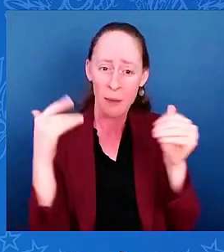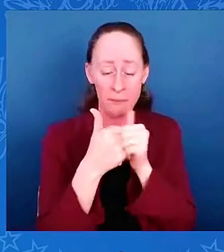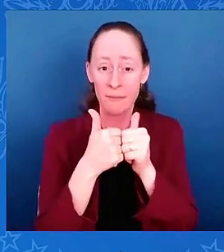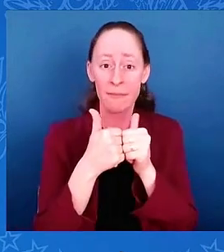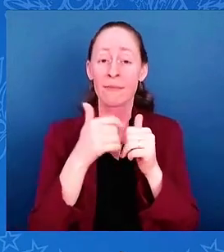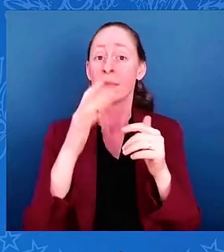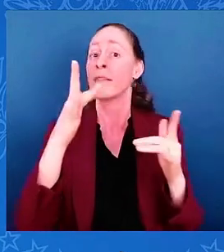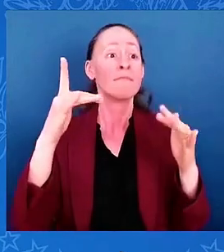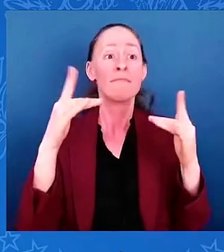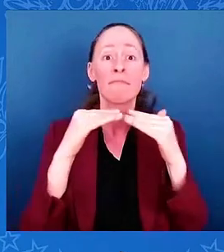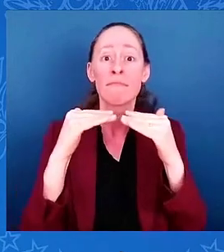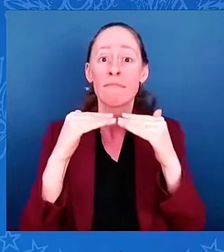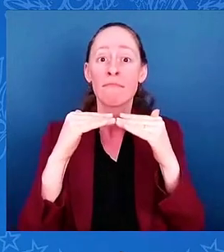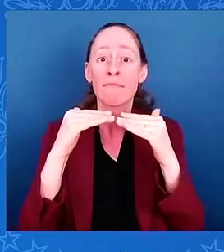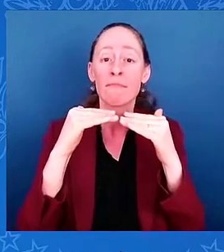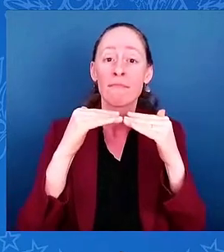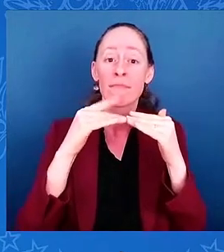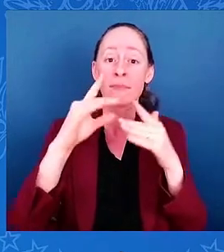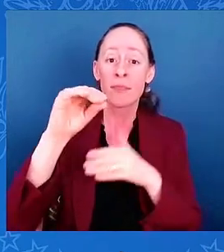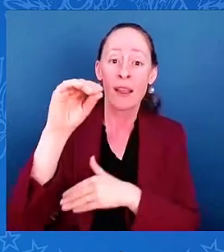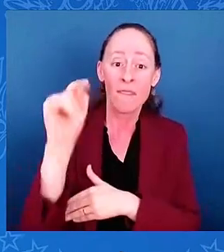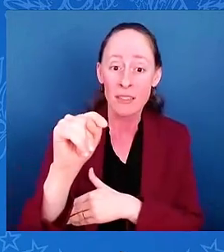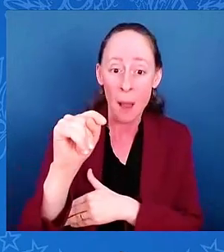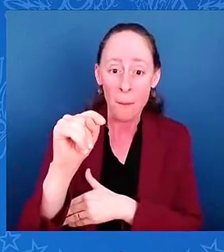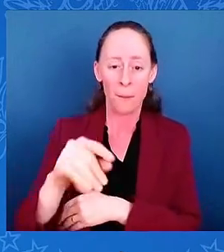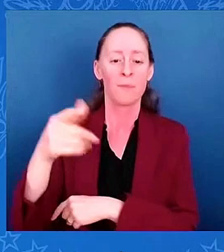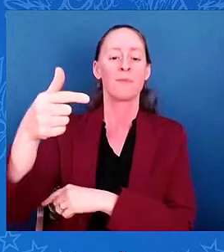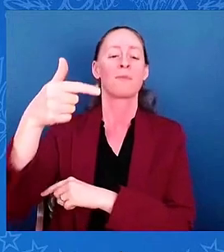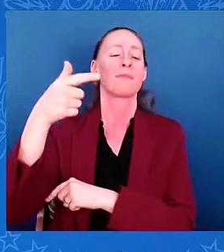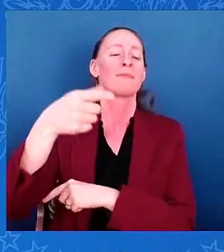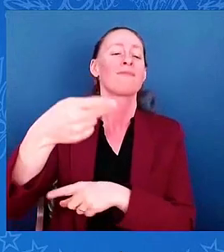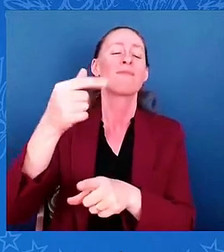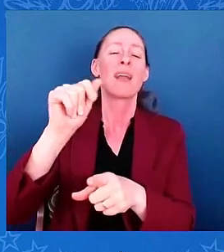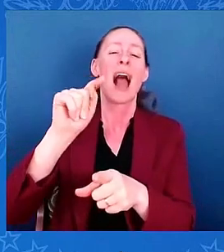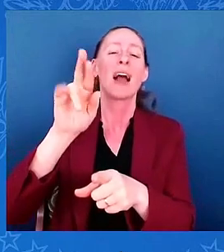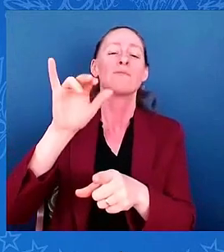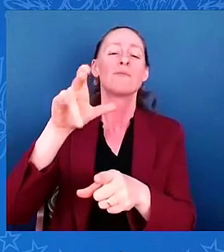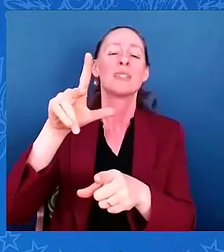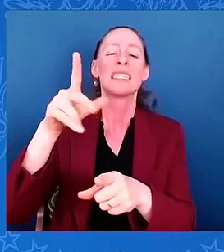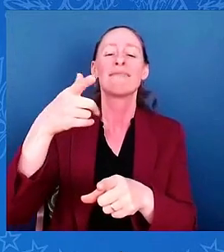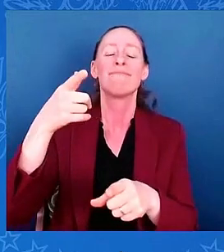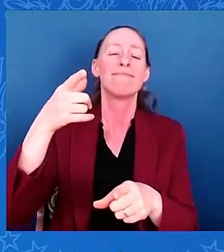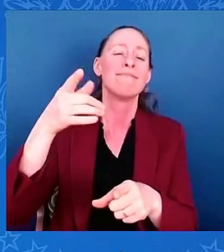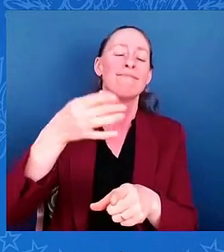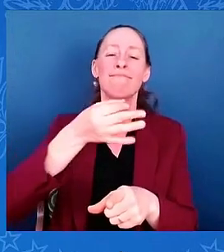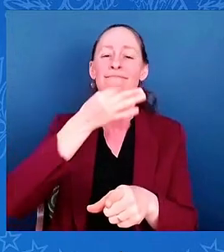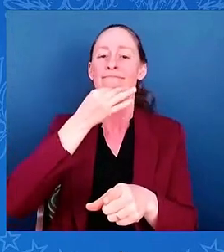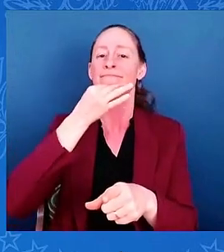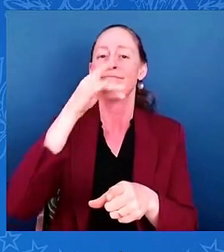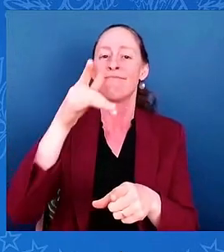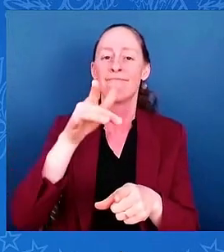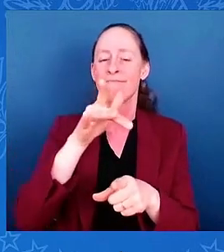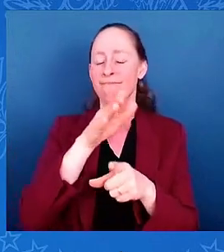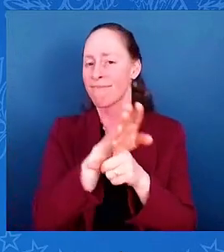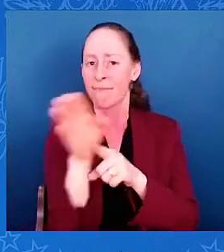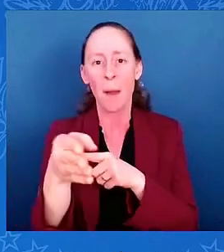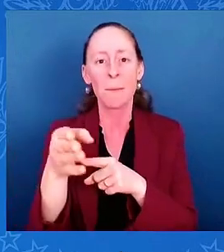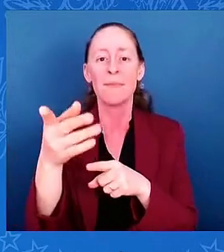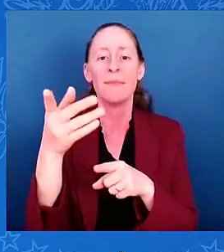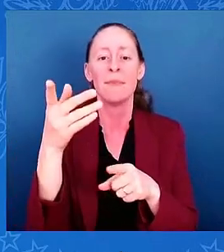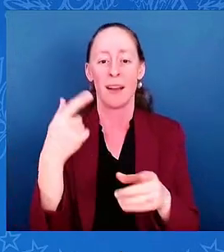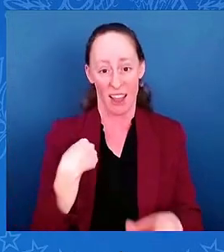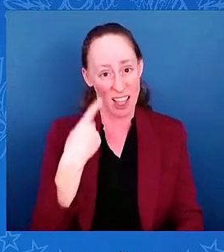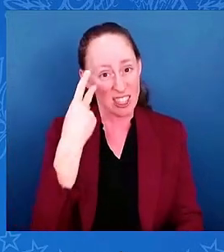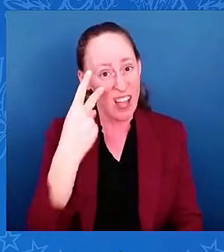led the comeback team for all ages. I'll never forget, I watched Marine One when I was landing in the South Lawn,